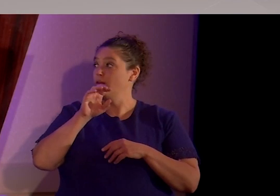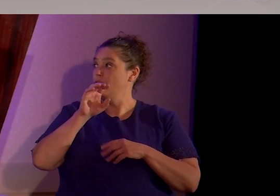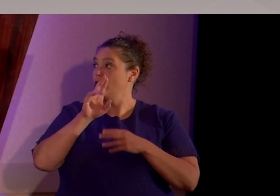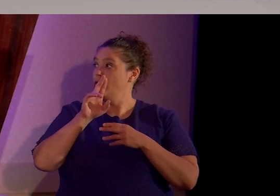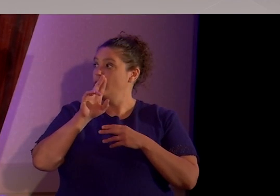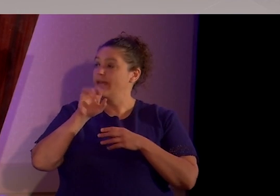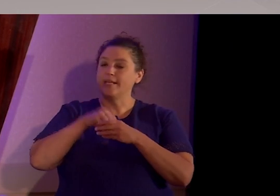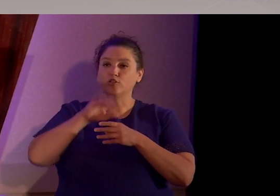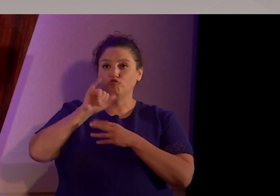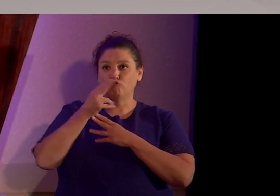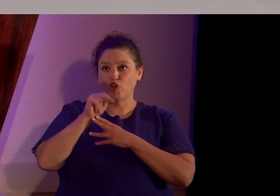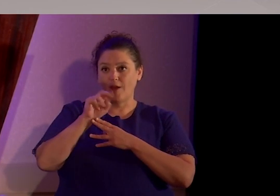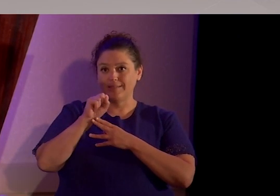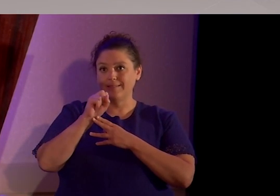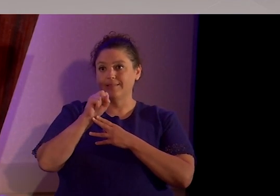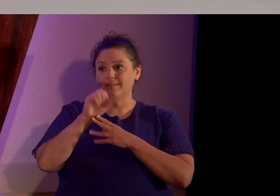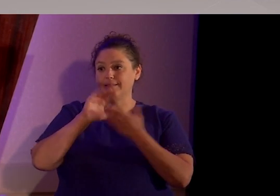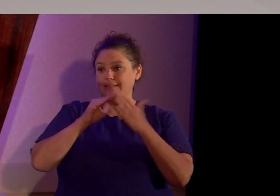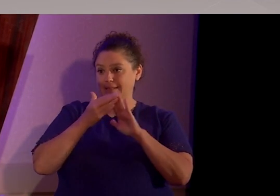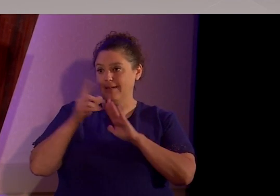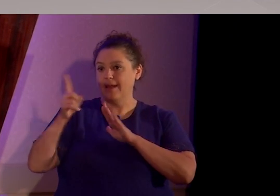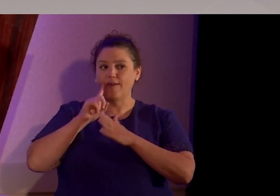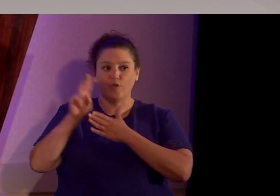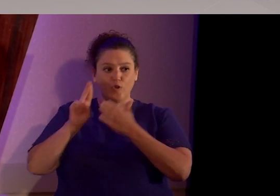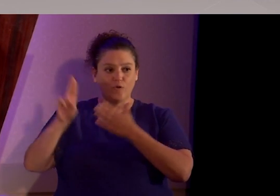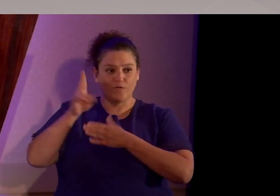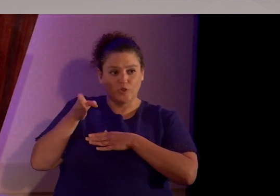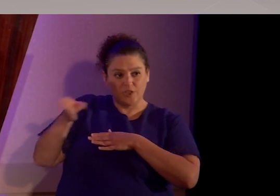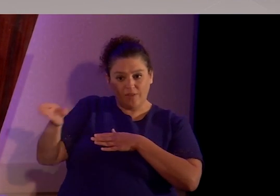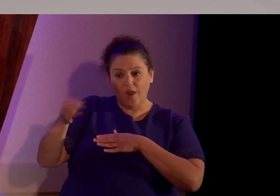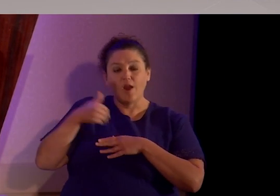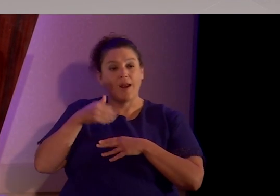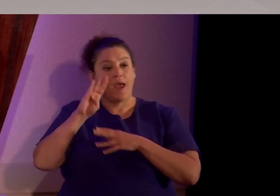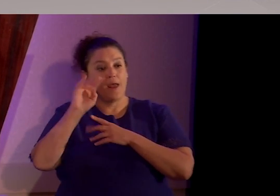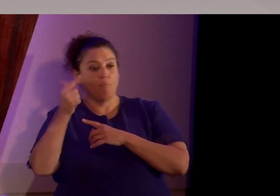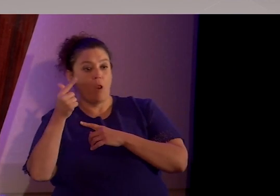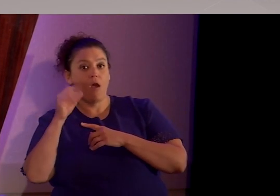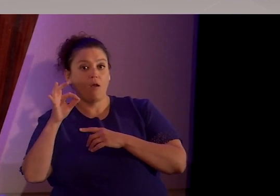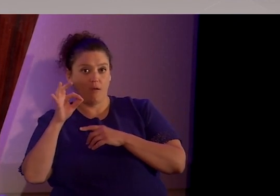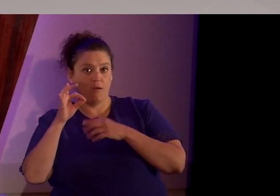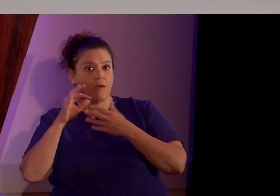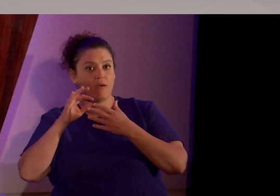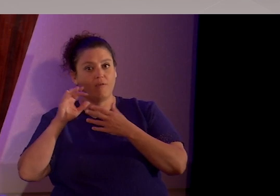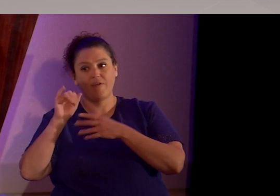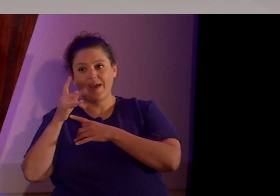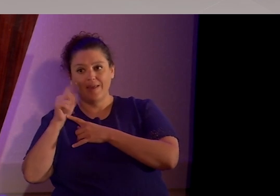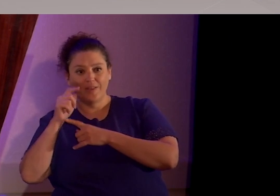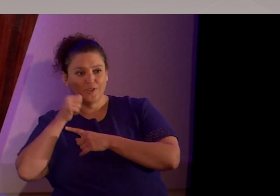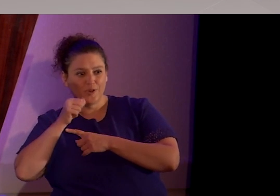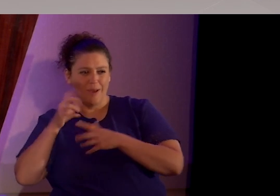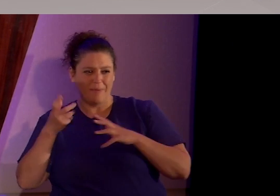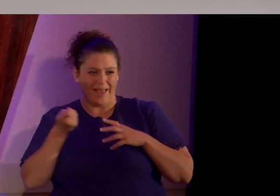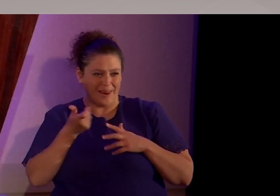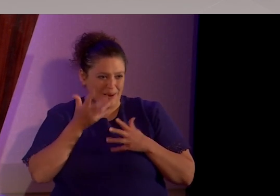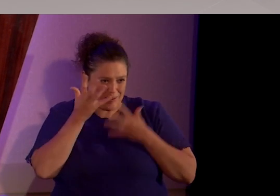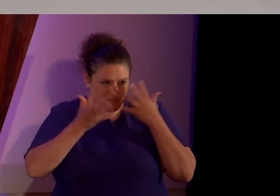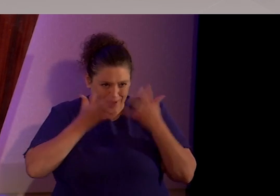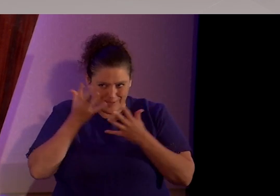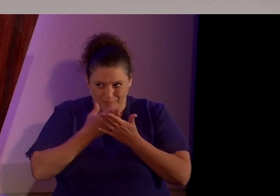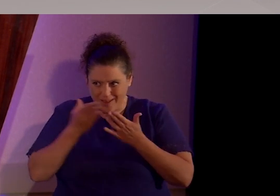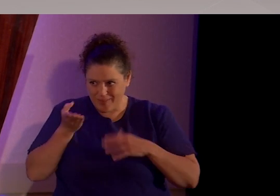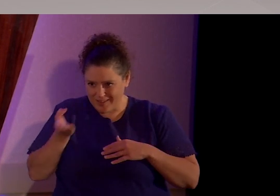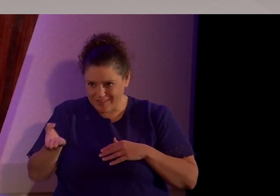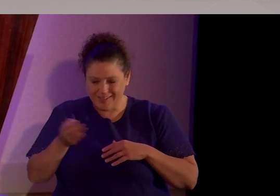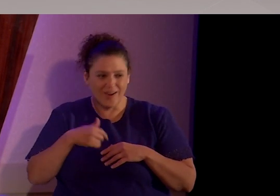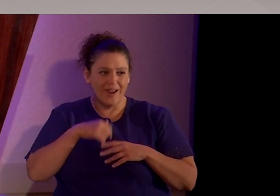Johnson City. And I had a blog called Atheist Girls. I mean, I'm kind of embarrassed by what's on it. I don't put